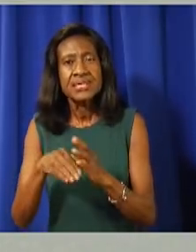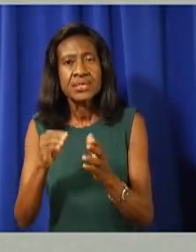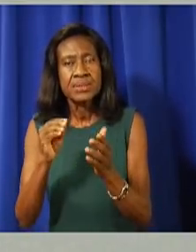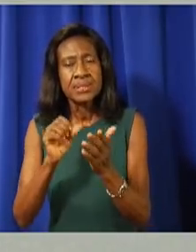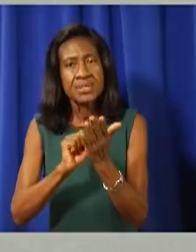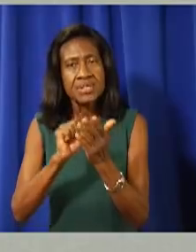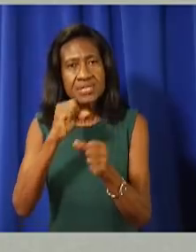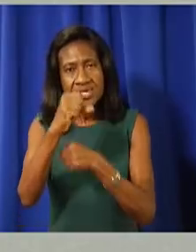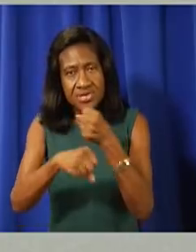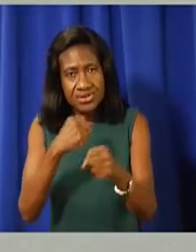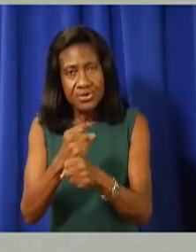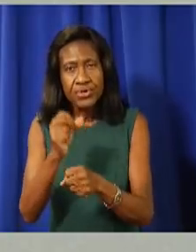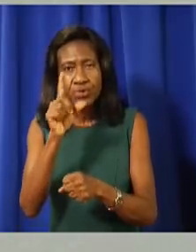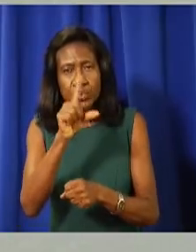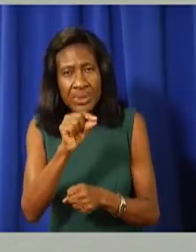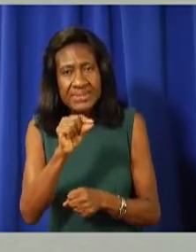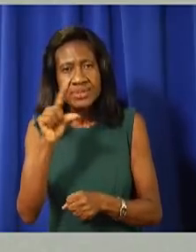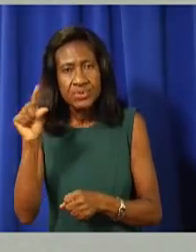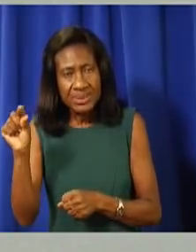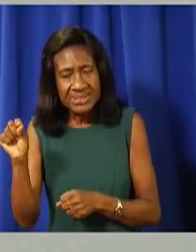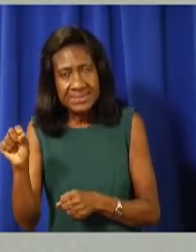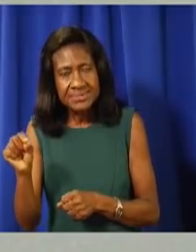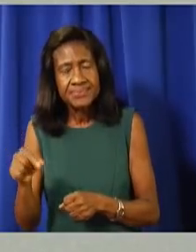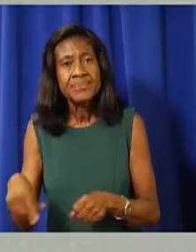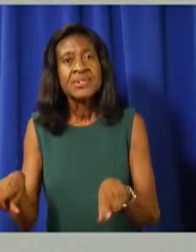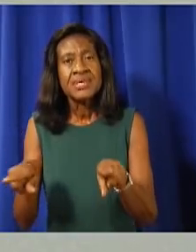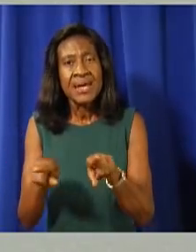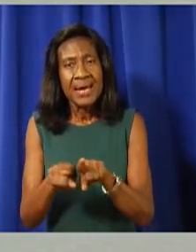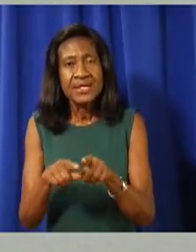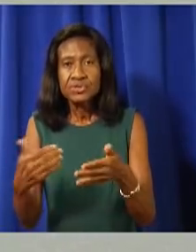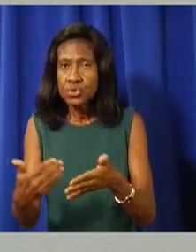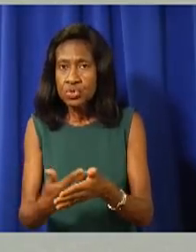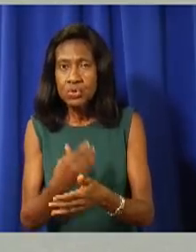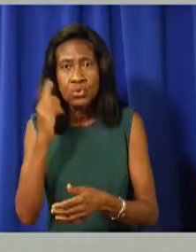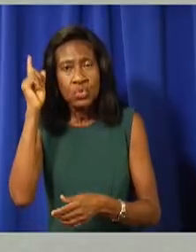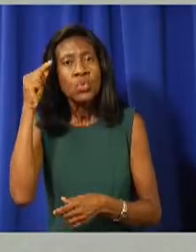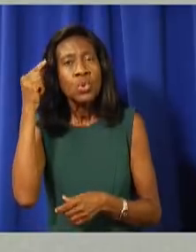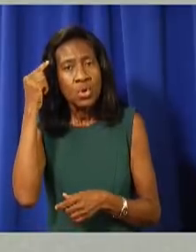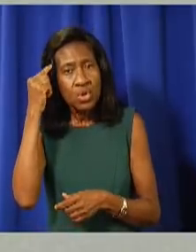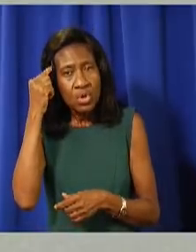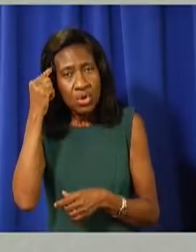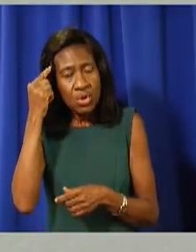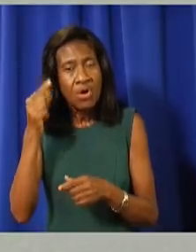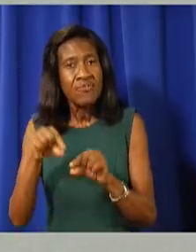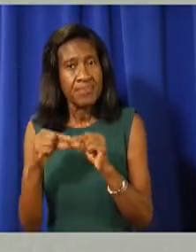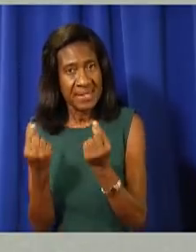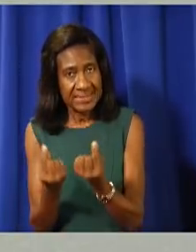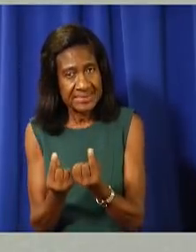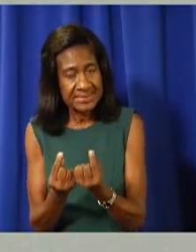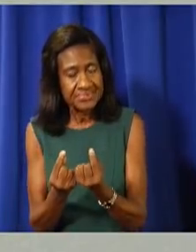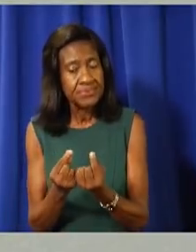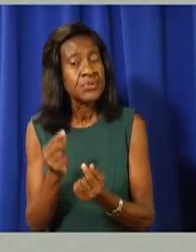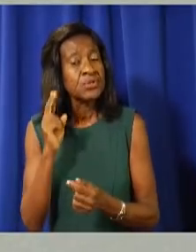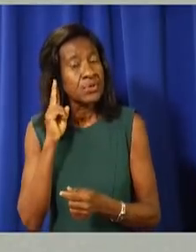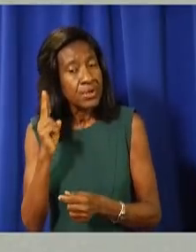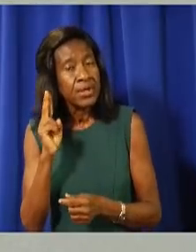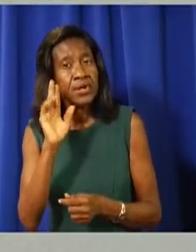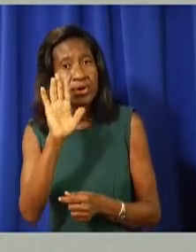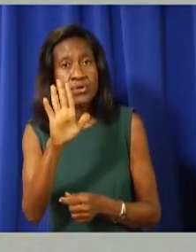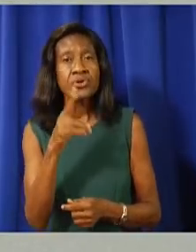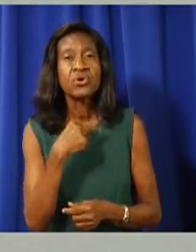you that as the elected government, we have heard your voice, your voice notes,